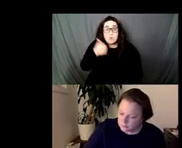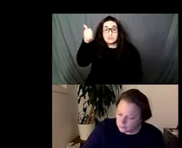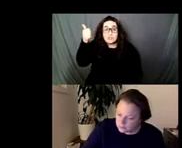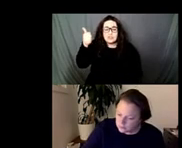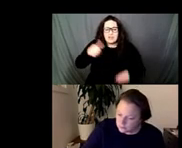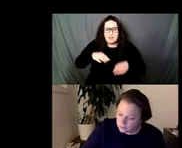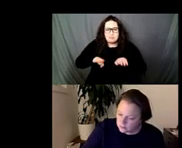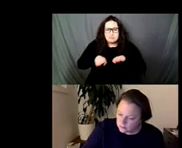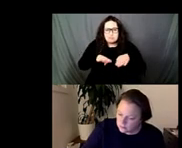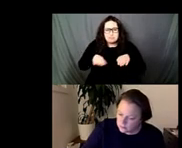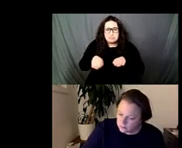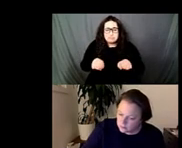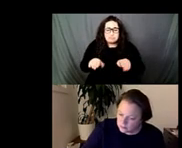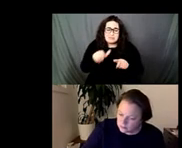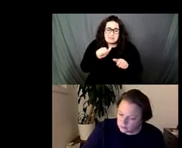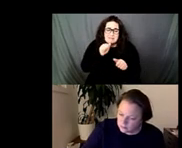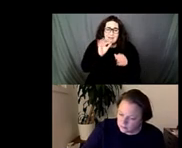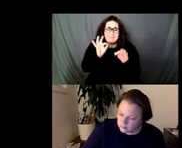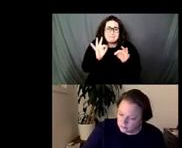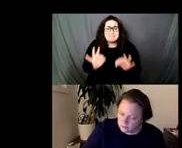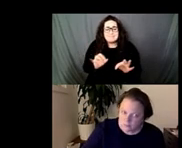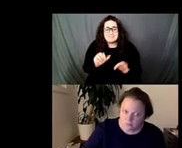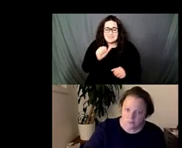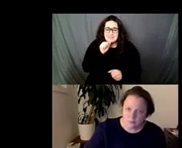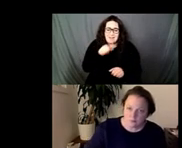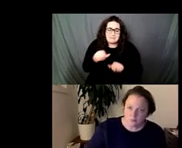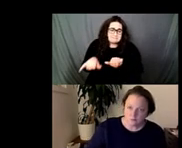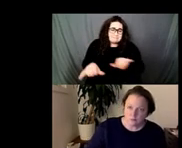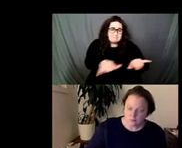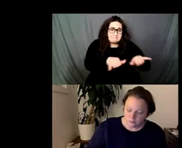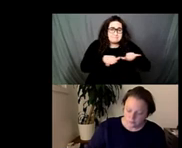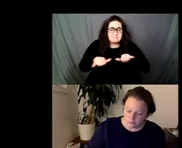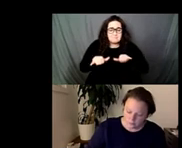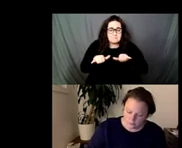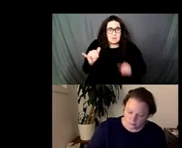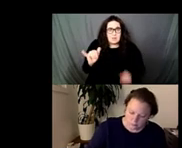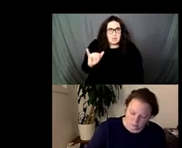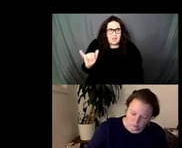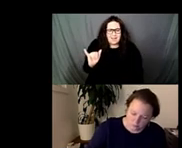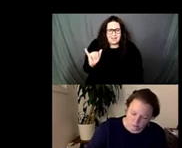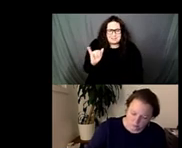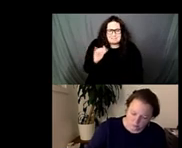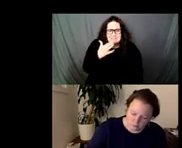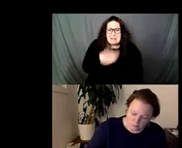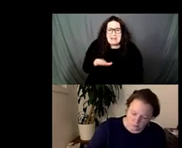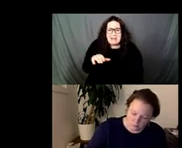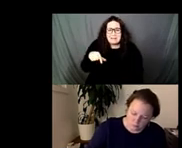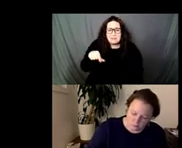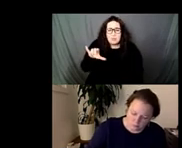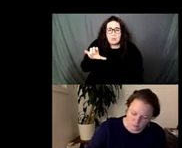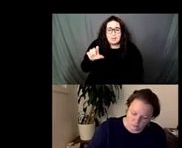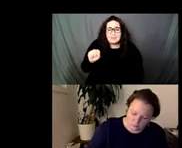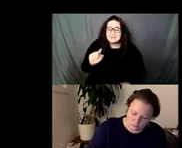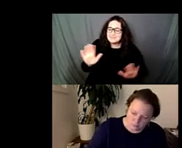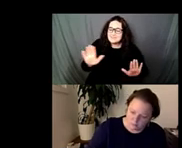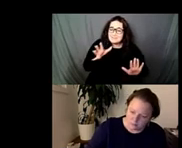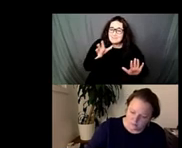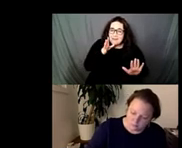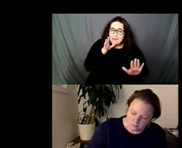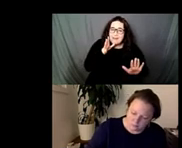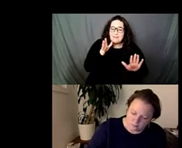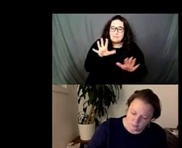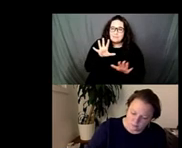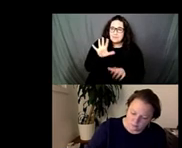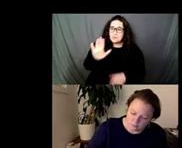it didn't actually resonate in the same way and it's like oh please like it it has your touch embedded yeah just like the